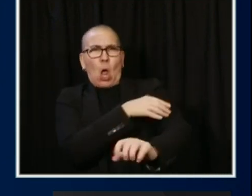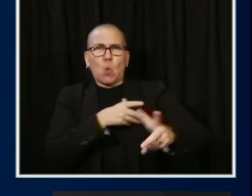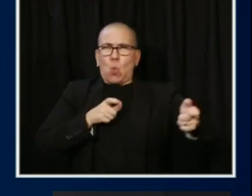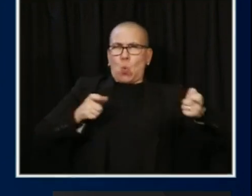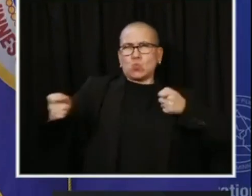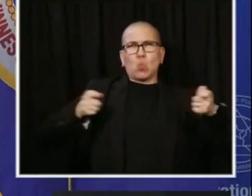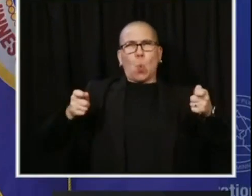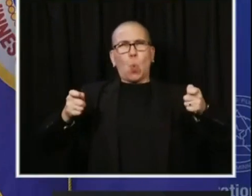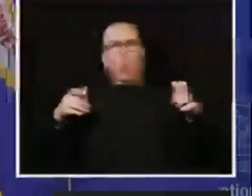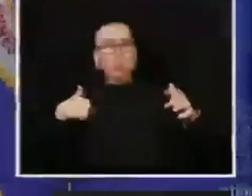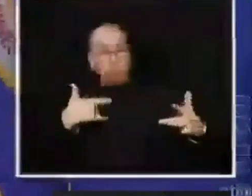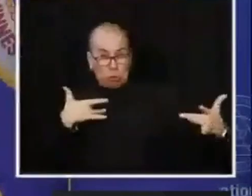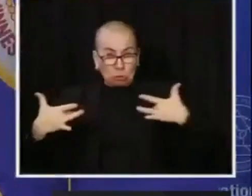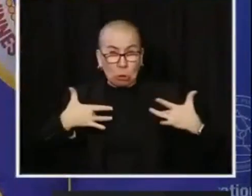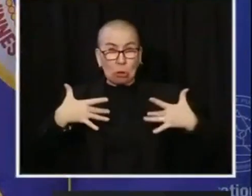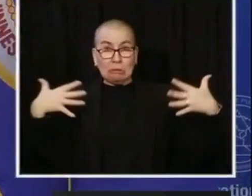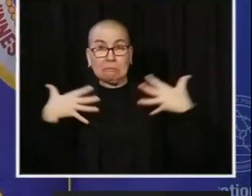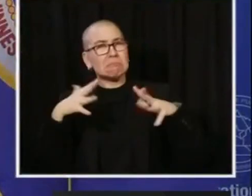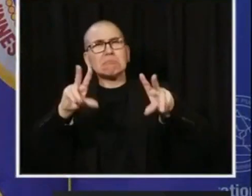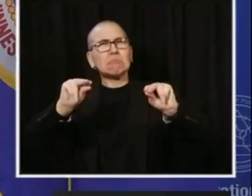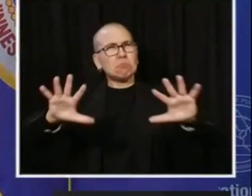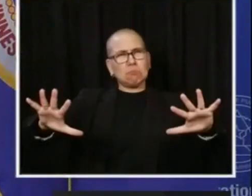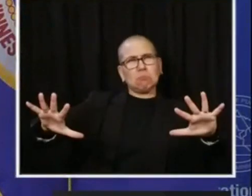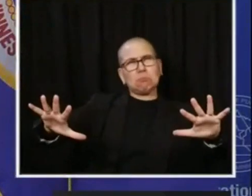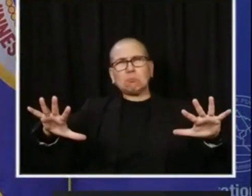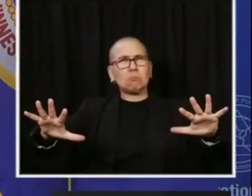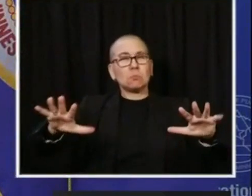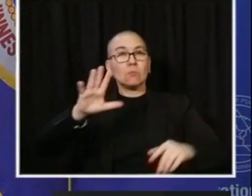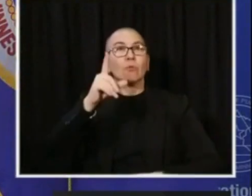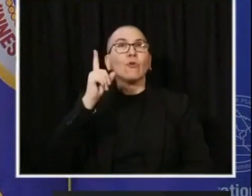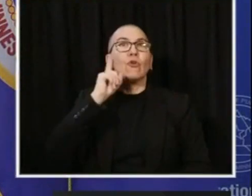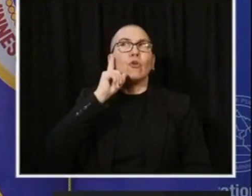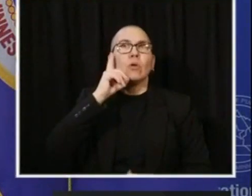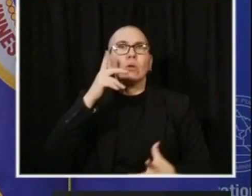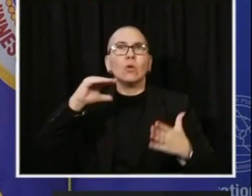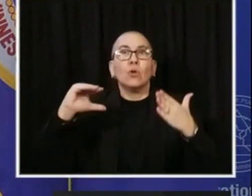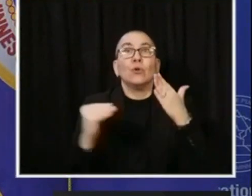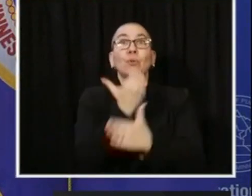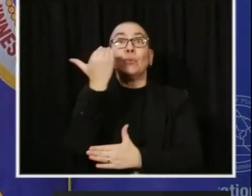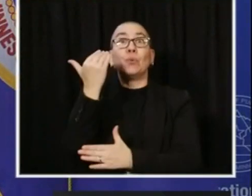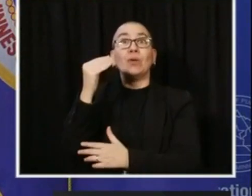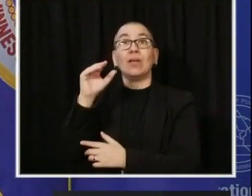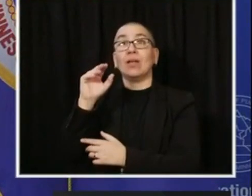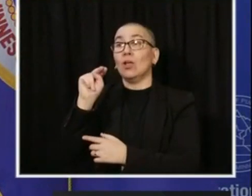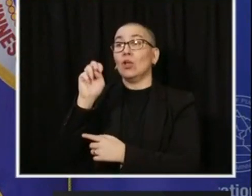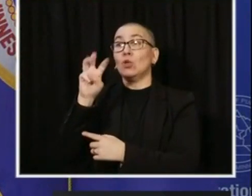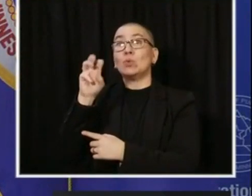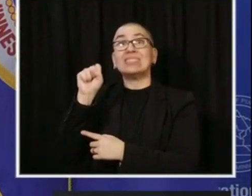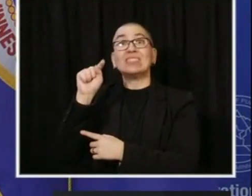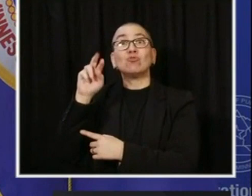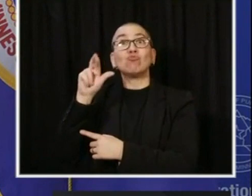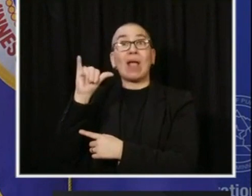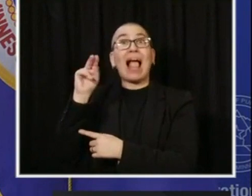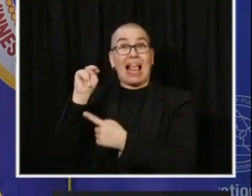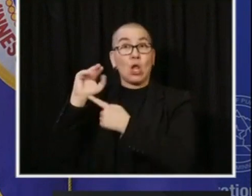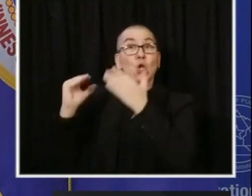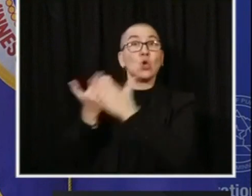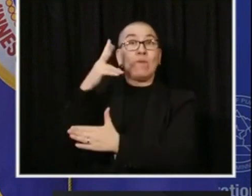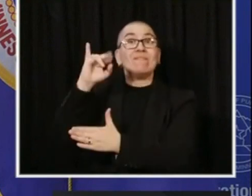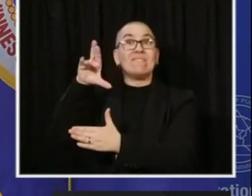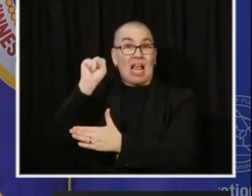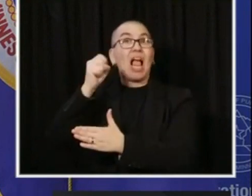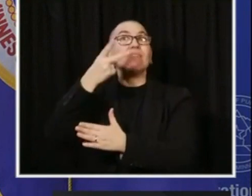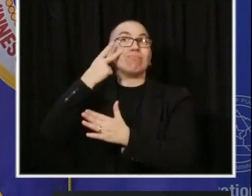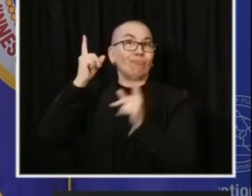about this. This new variant that you're hearing about that is now in four states. The state of Minnesota has been looking and doing our surveillance